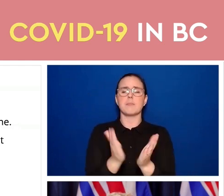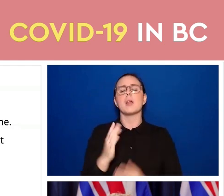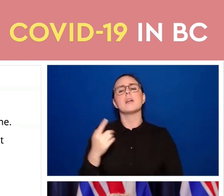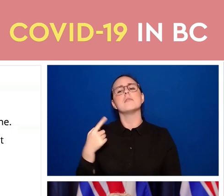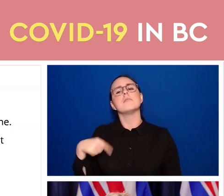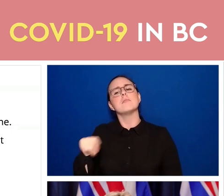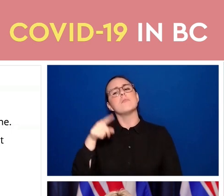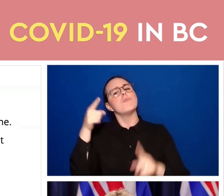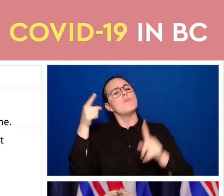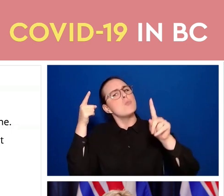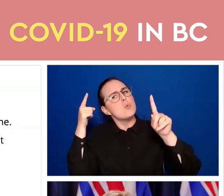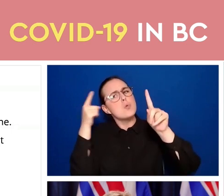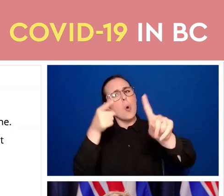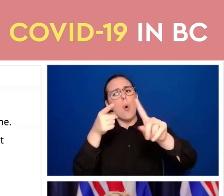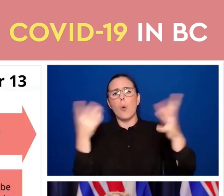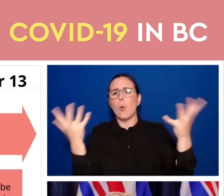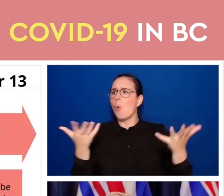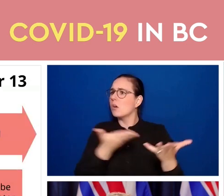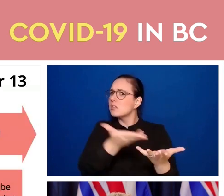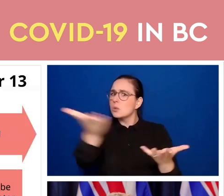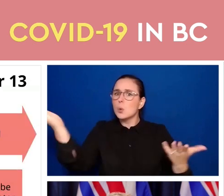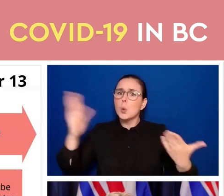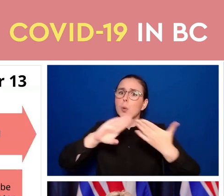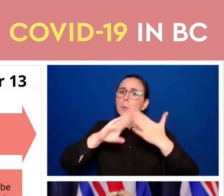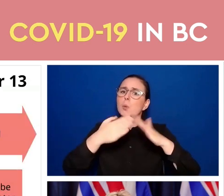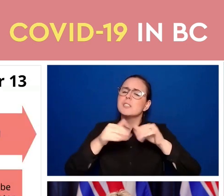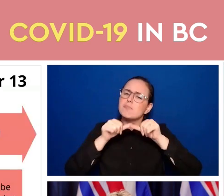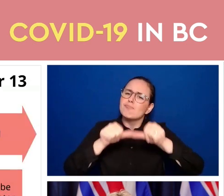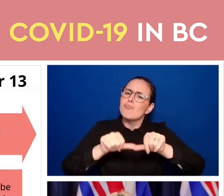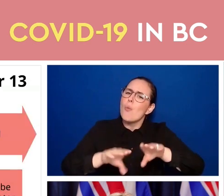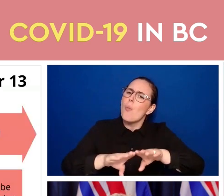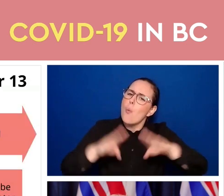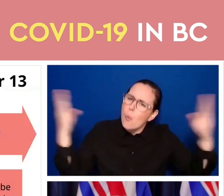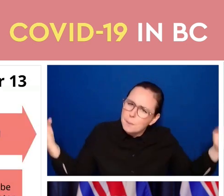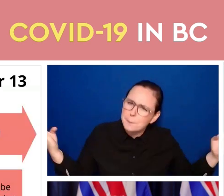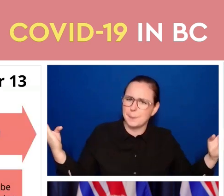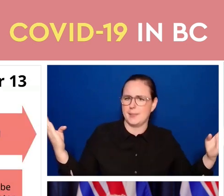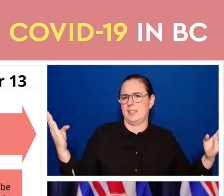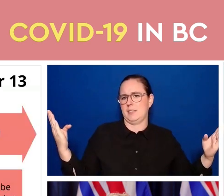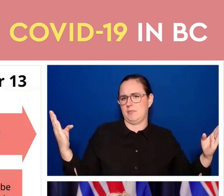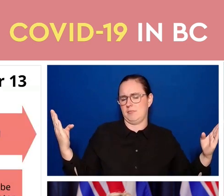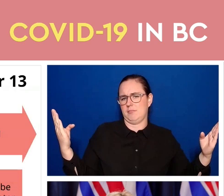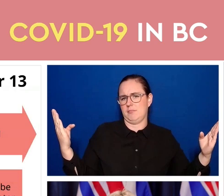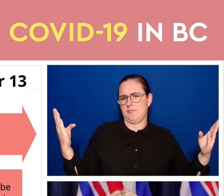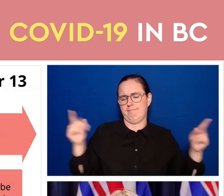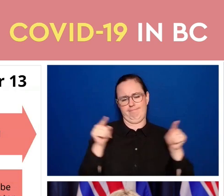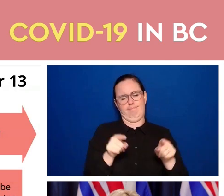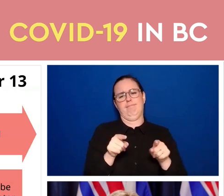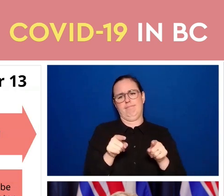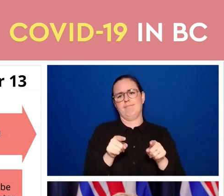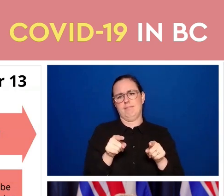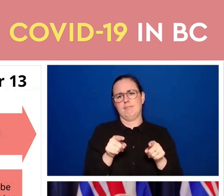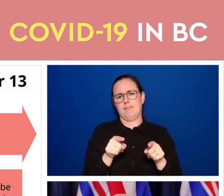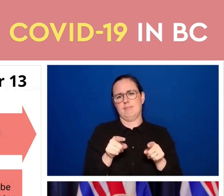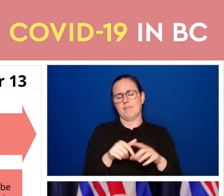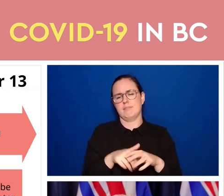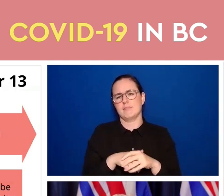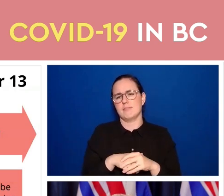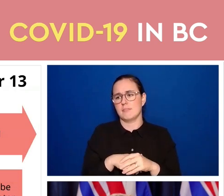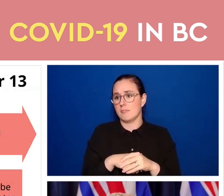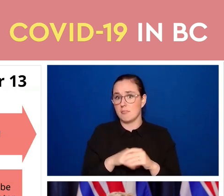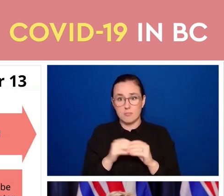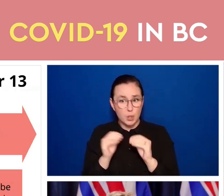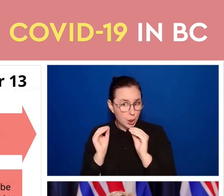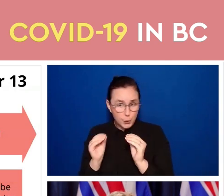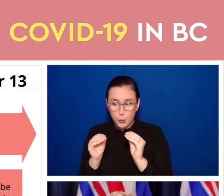possible. And that's what the BC vaccine card is all about. Without the card, optional, discretionary, social,